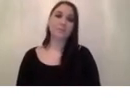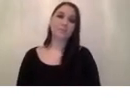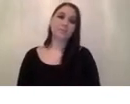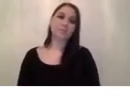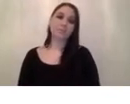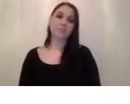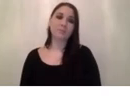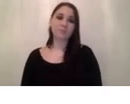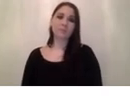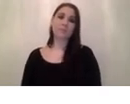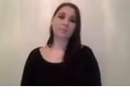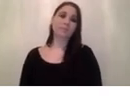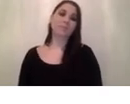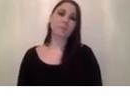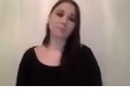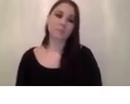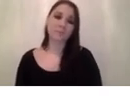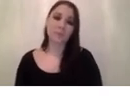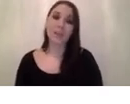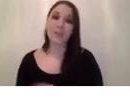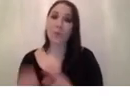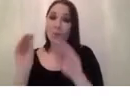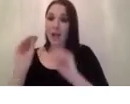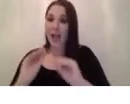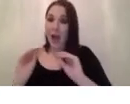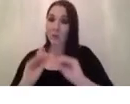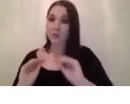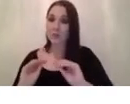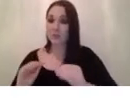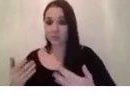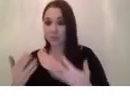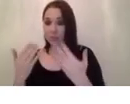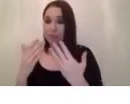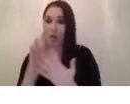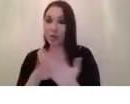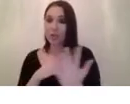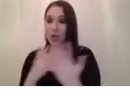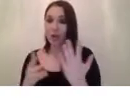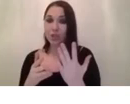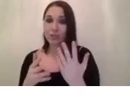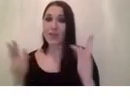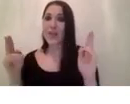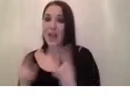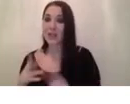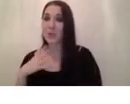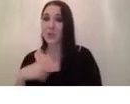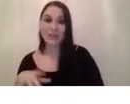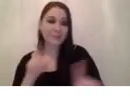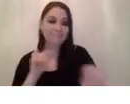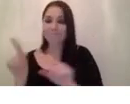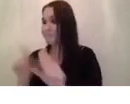the less you need to to to be trying with different lenses this is important